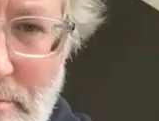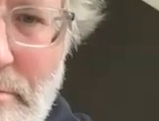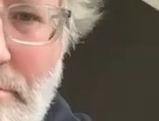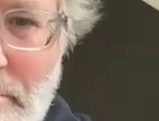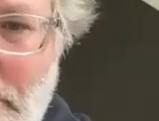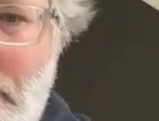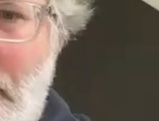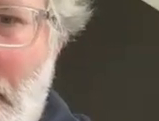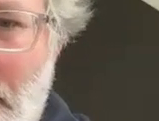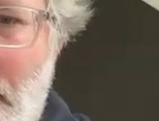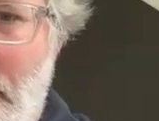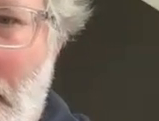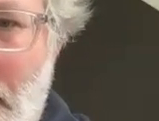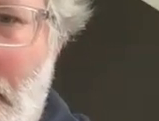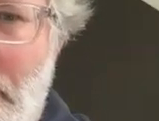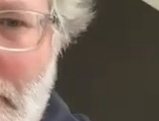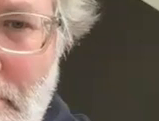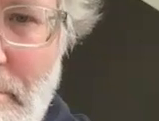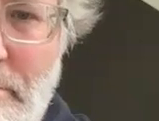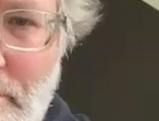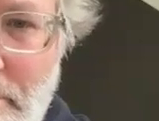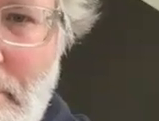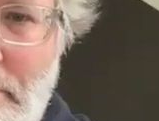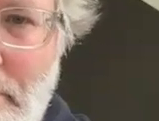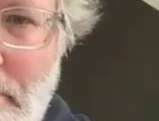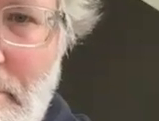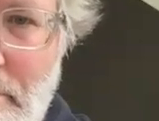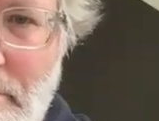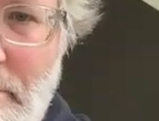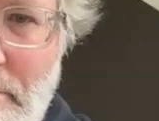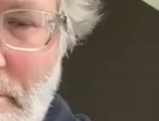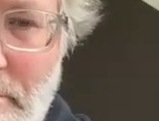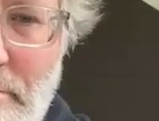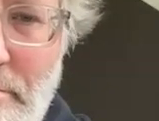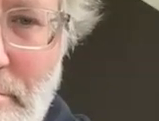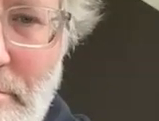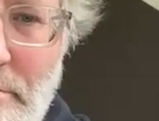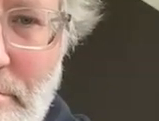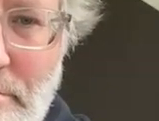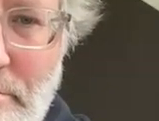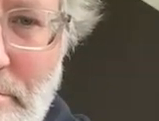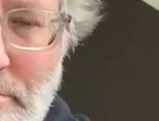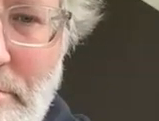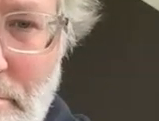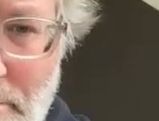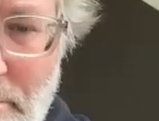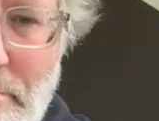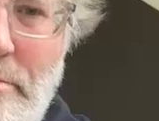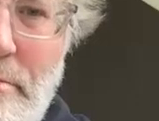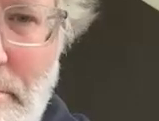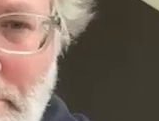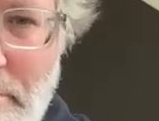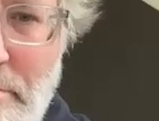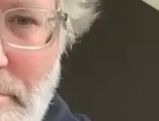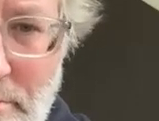lifestyle we don't require it and every time we go into a store and don't make a purchase or